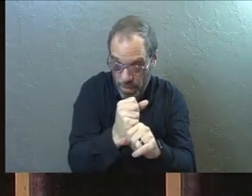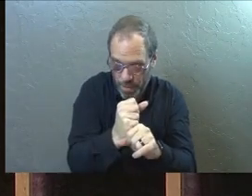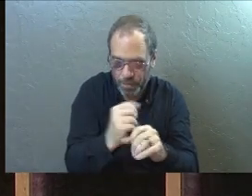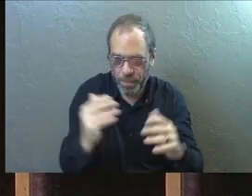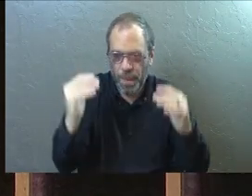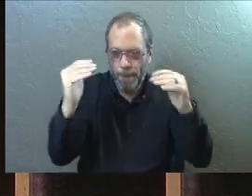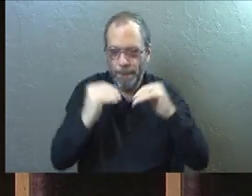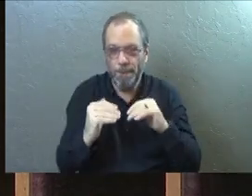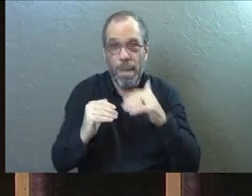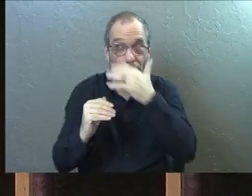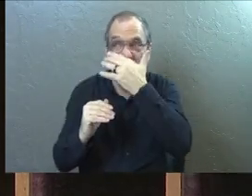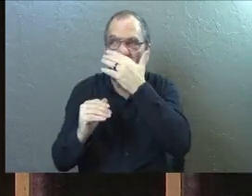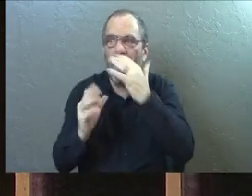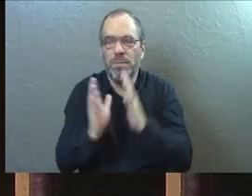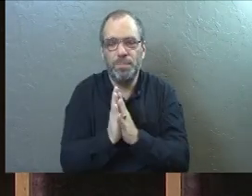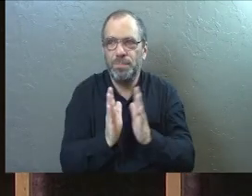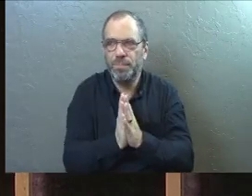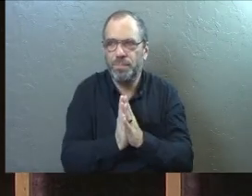Next, move your bookends.